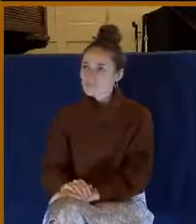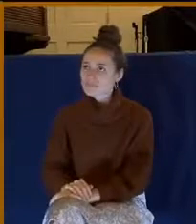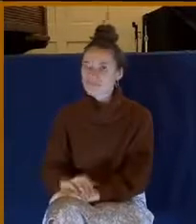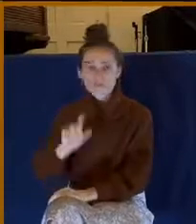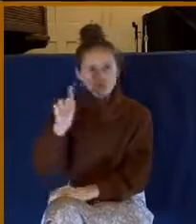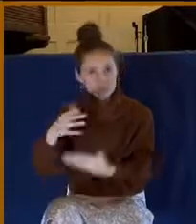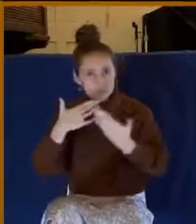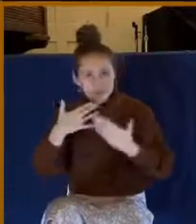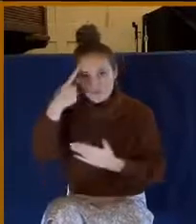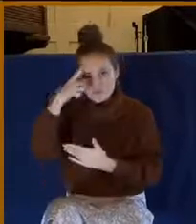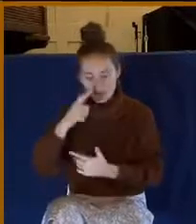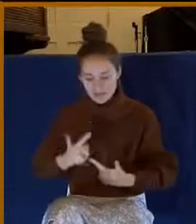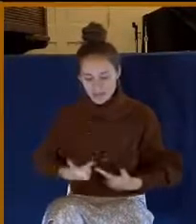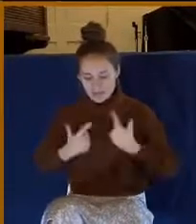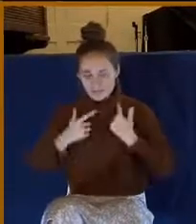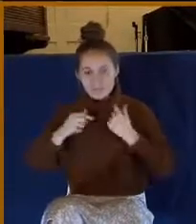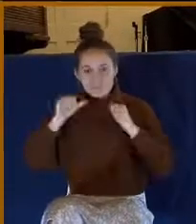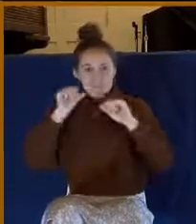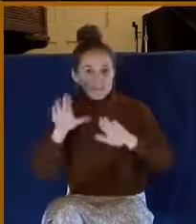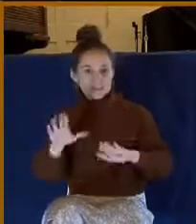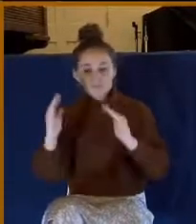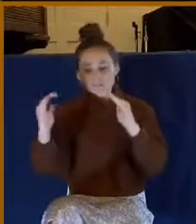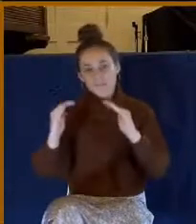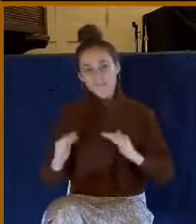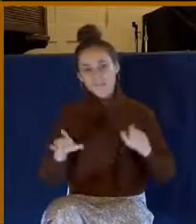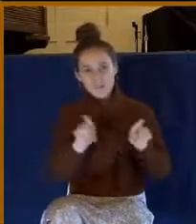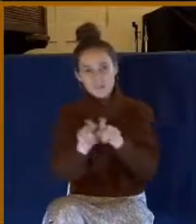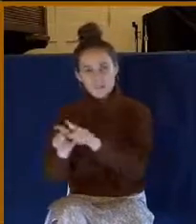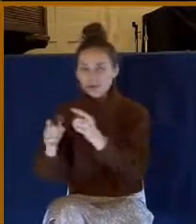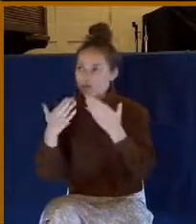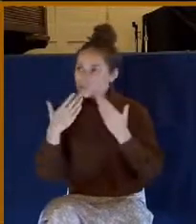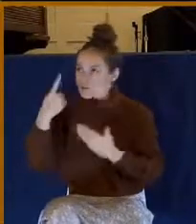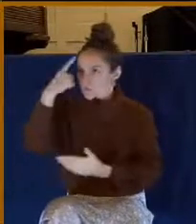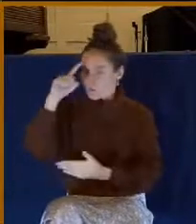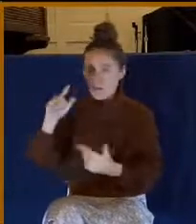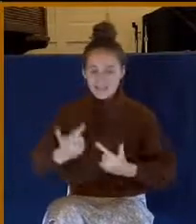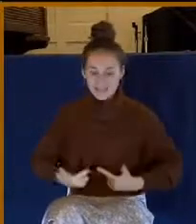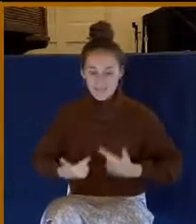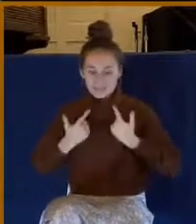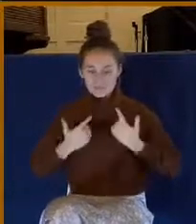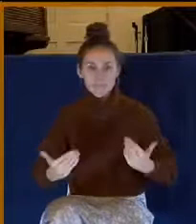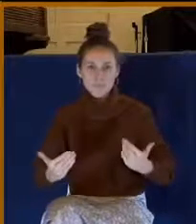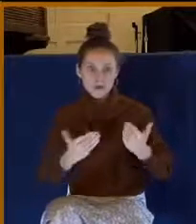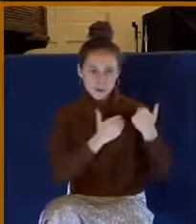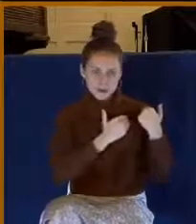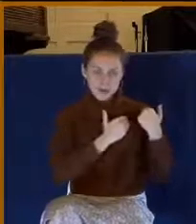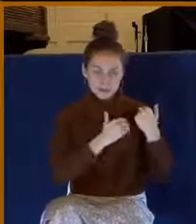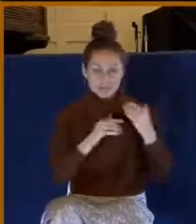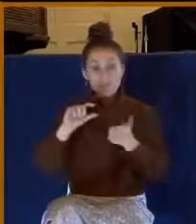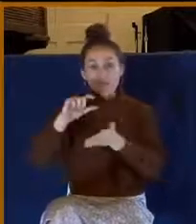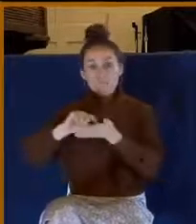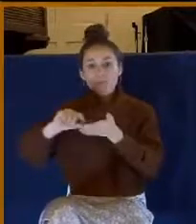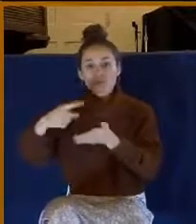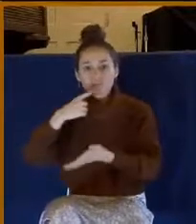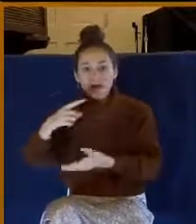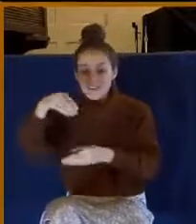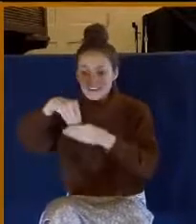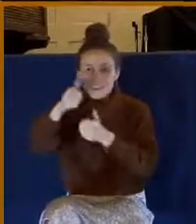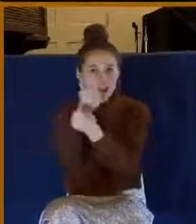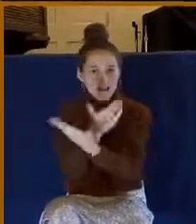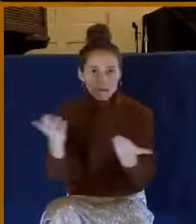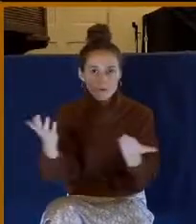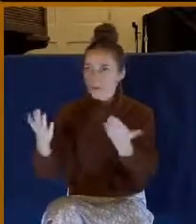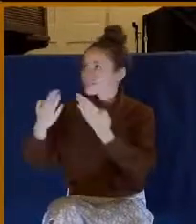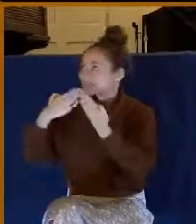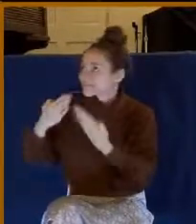grateful for the blessings of life, but also we ought to be grateful for the burdens of life. Again, the verse says, In everything we are to give thanks. Notice